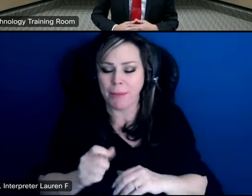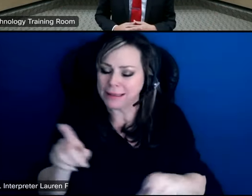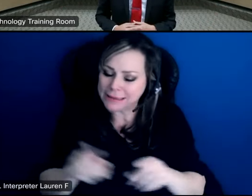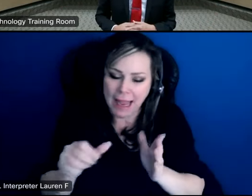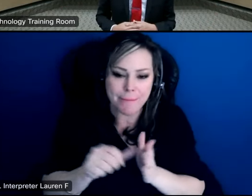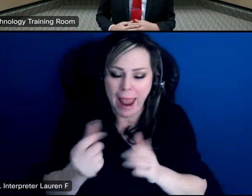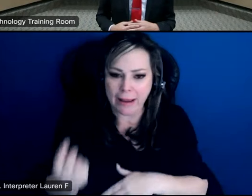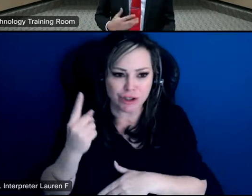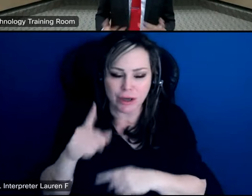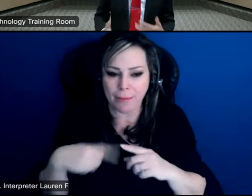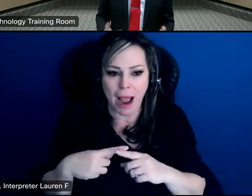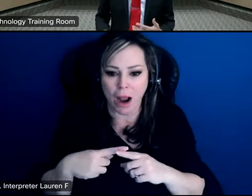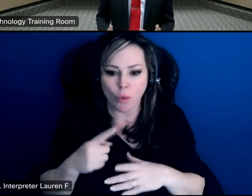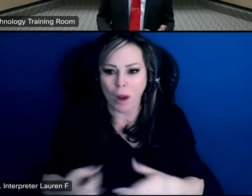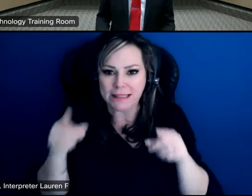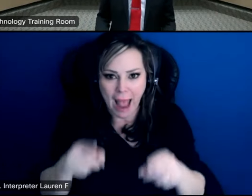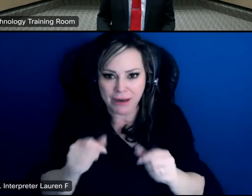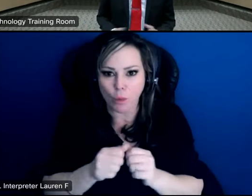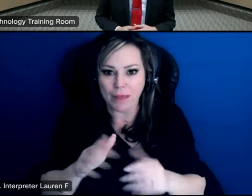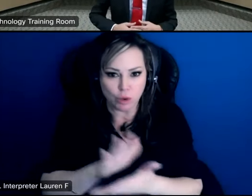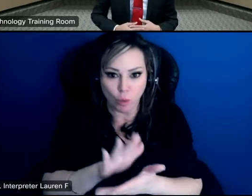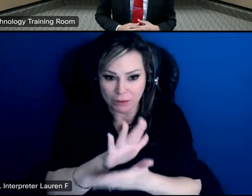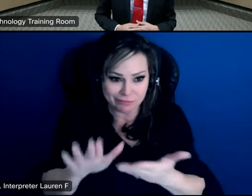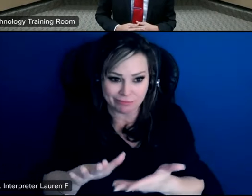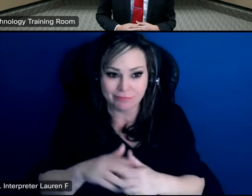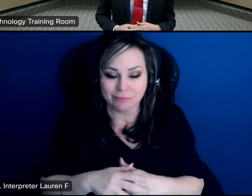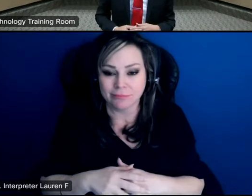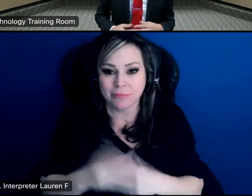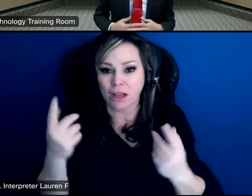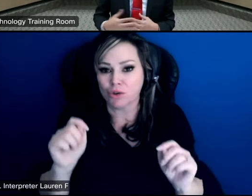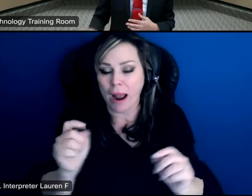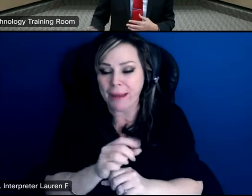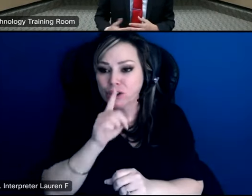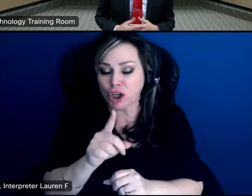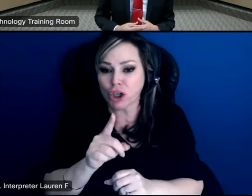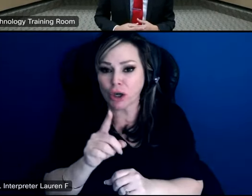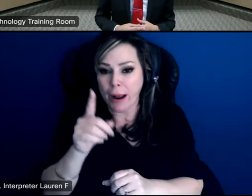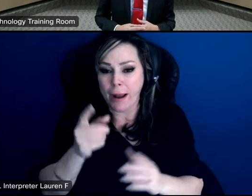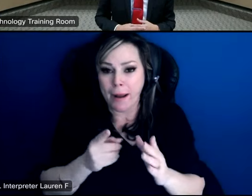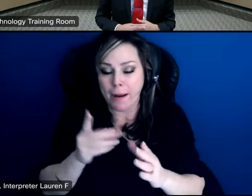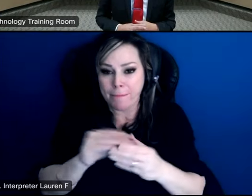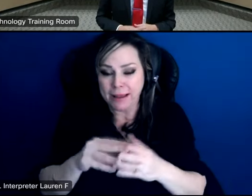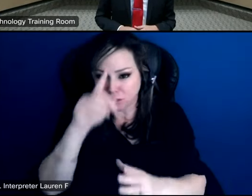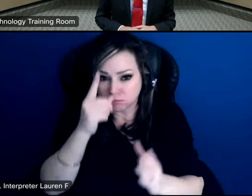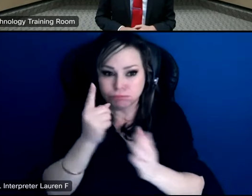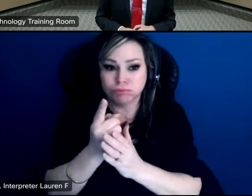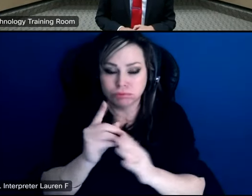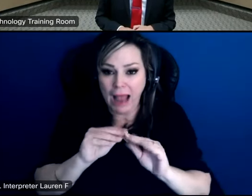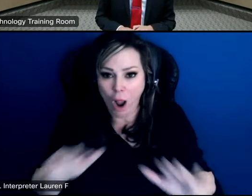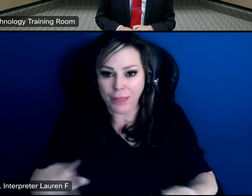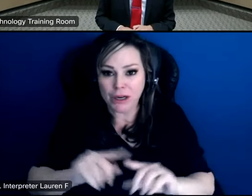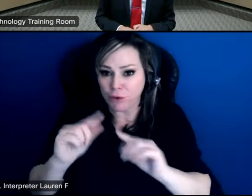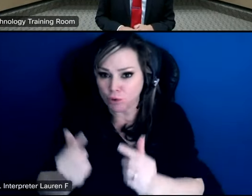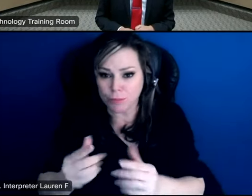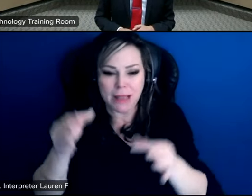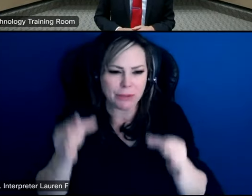page about what's happening with our schools and so trying to make sure i get that message out there to different groups absolutely